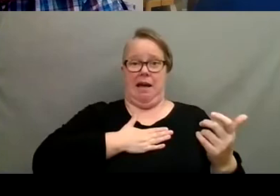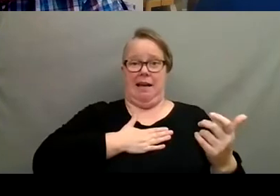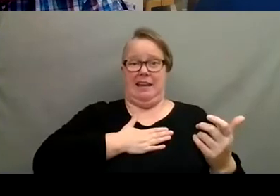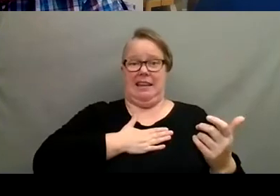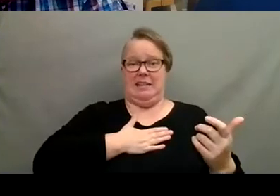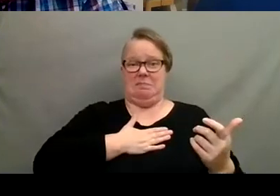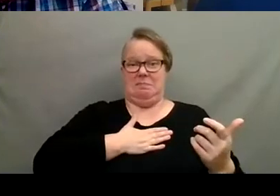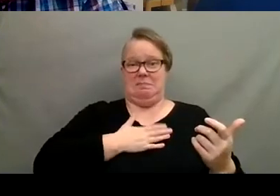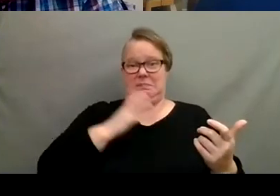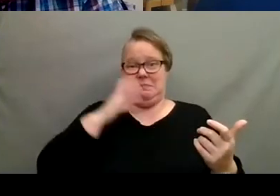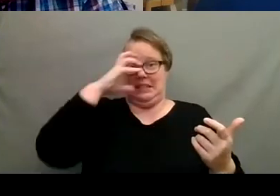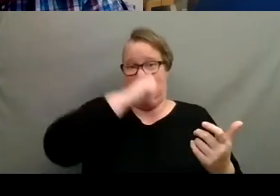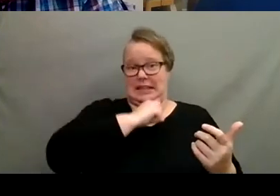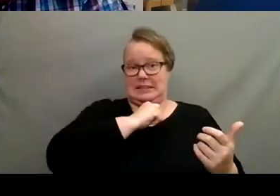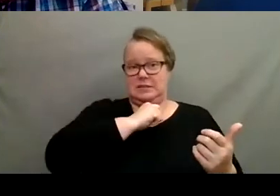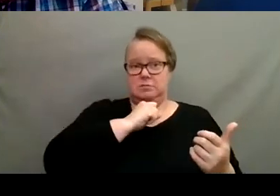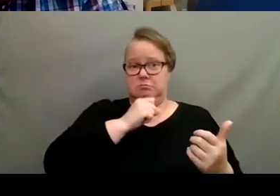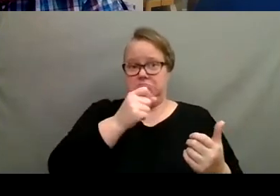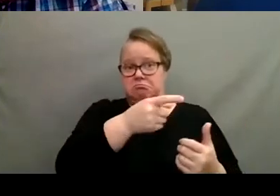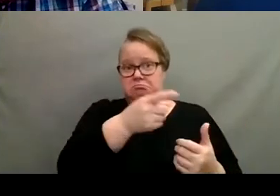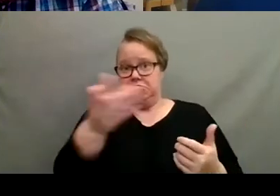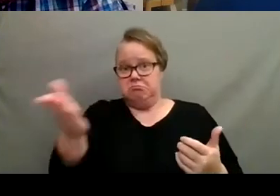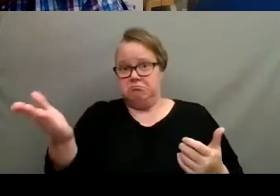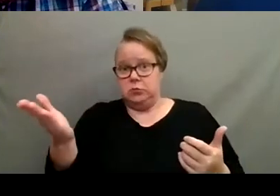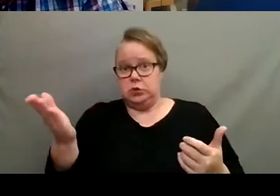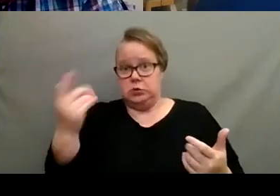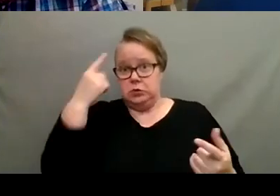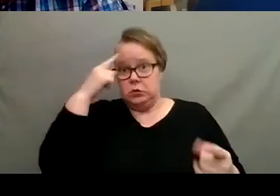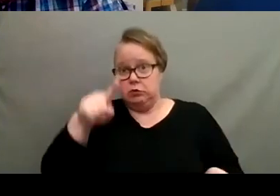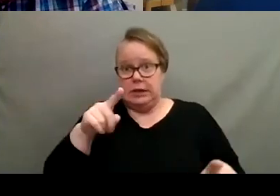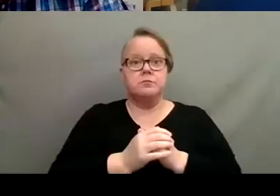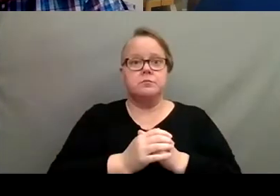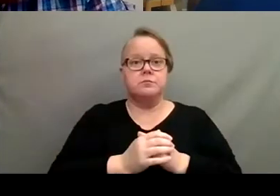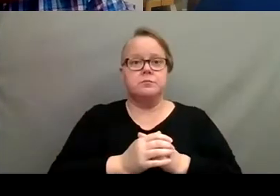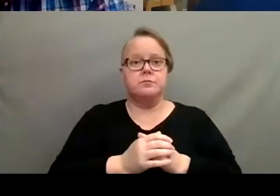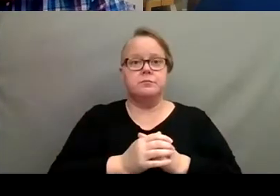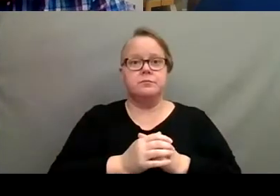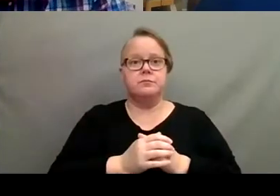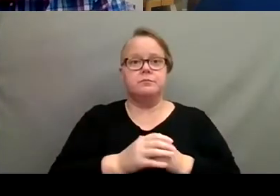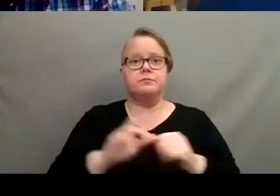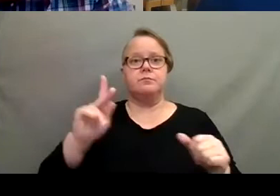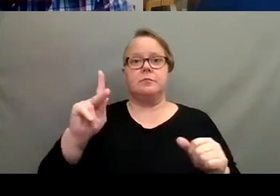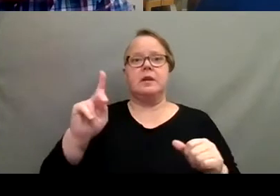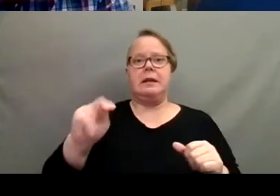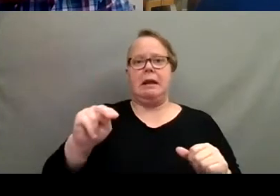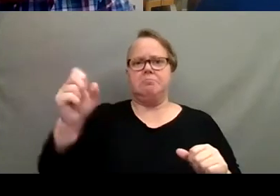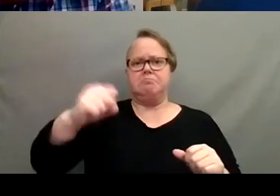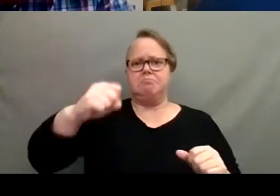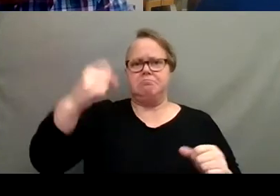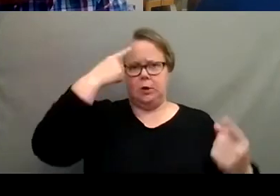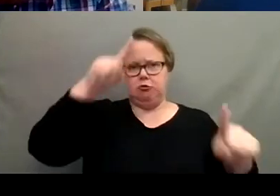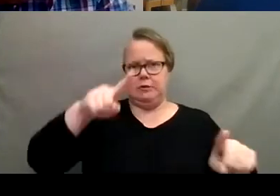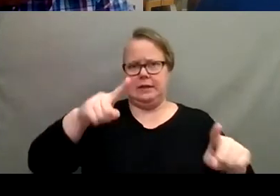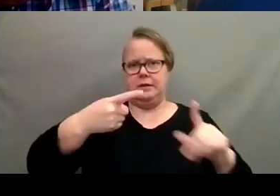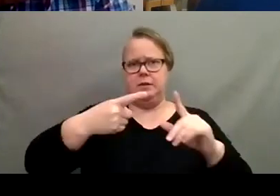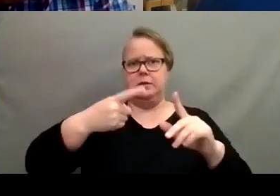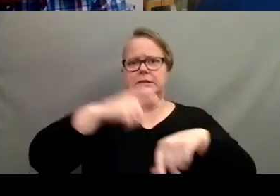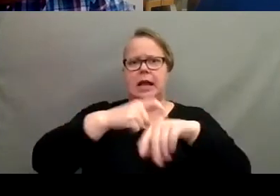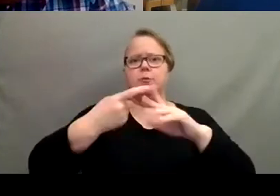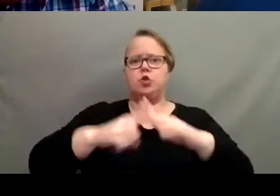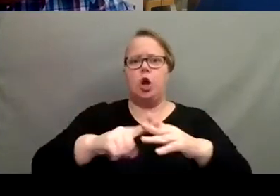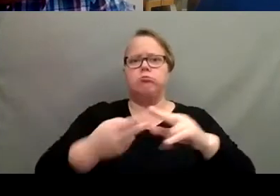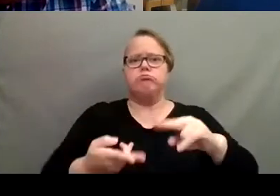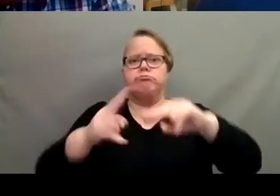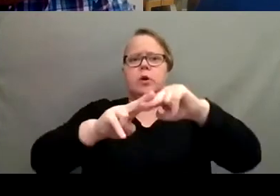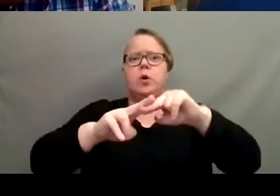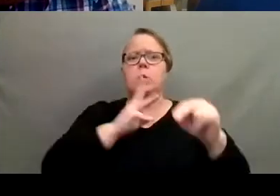thinking. would, would you guys, uh, have anything else to add on that? I would, I would agree. Probably it's time to start picking up the water and increase the